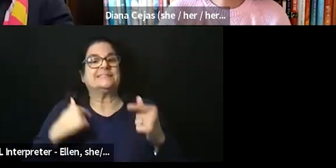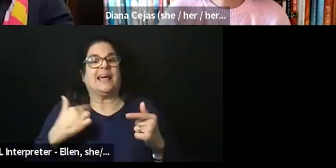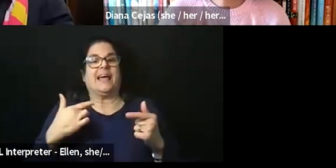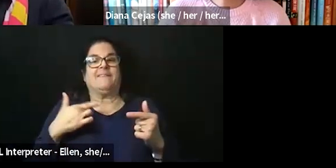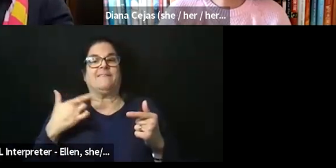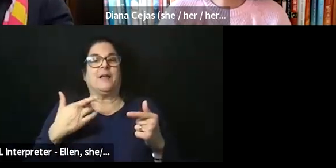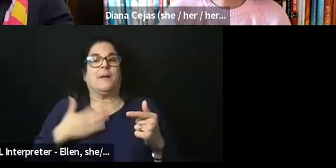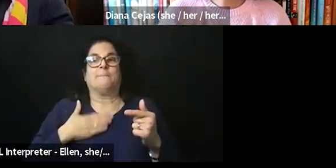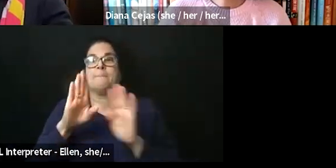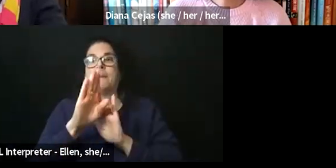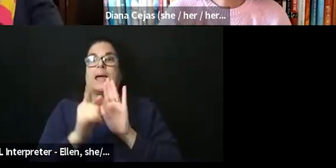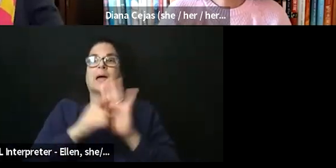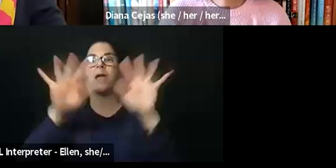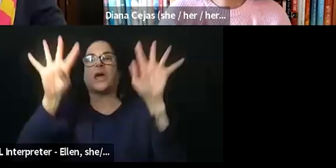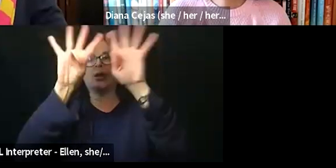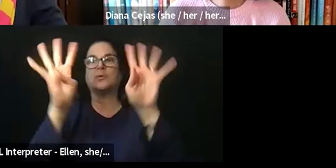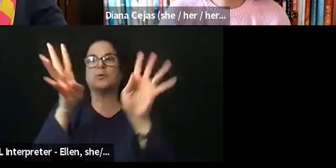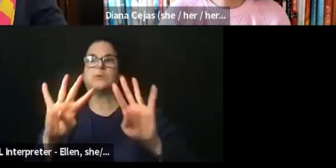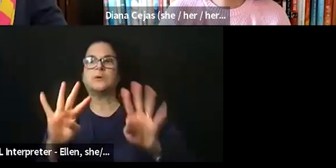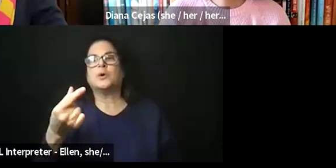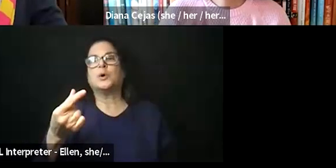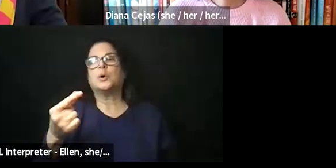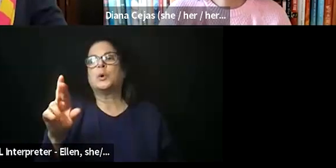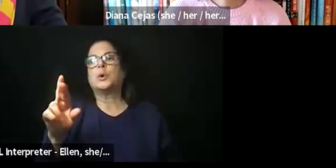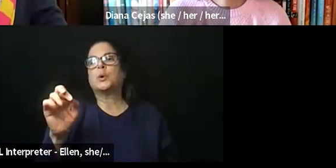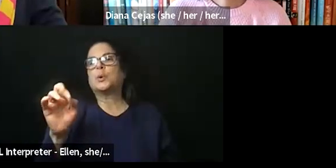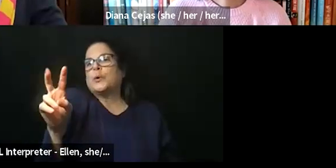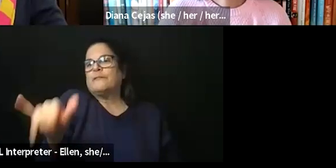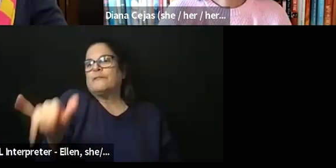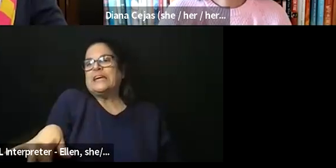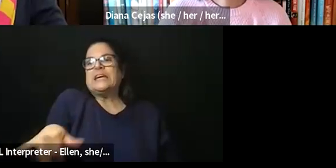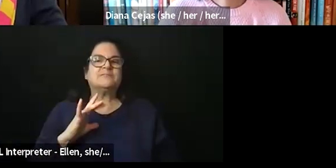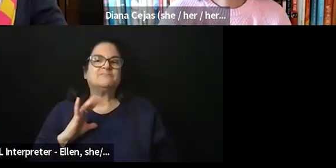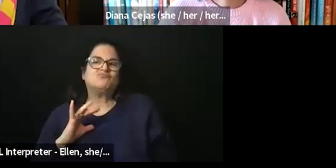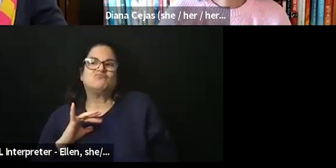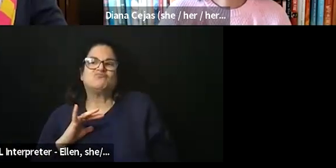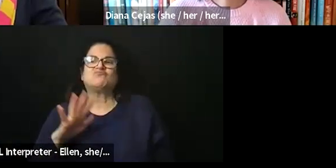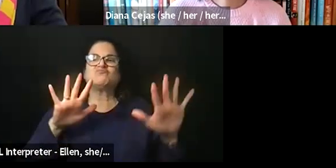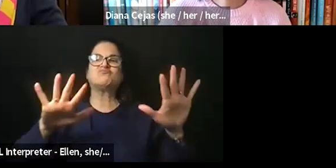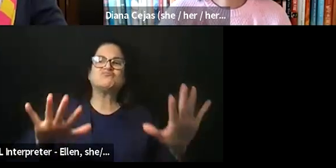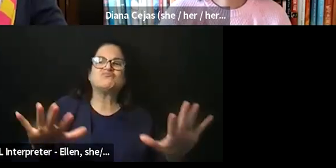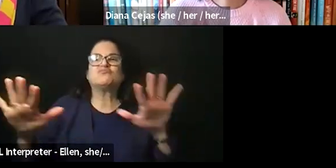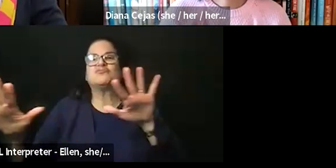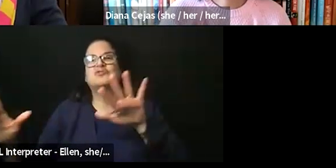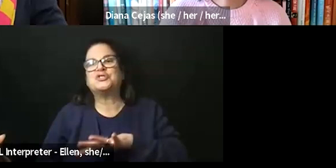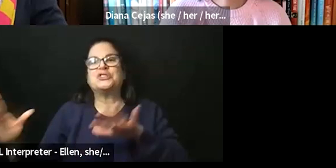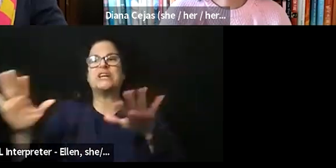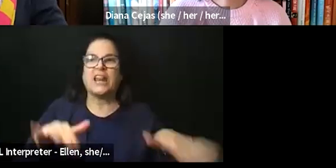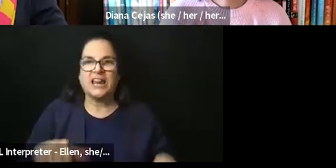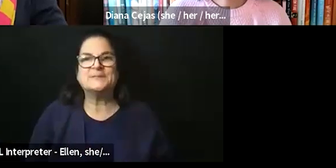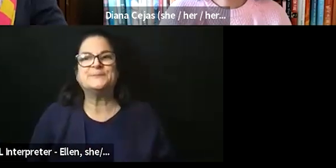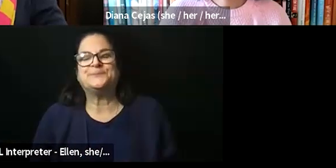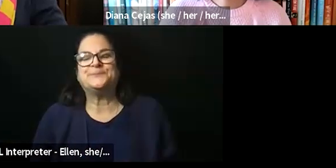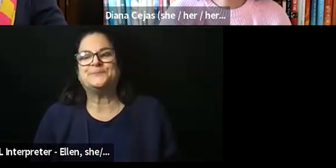kind of groovy. I feel like it's calming and just chill. So in terms of my